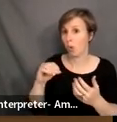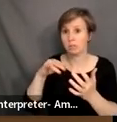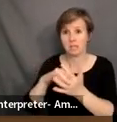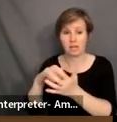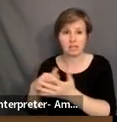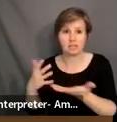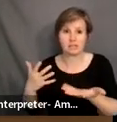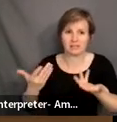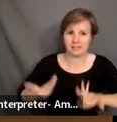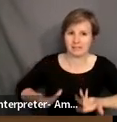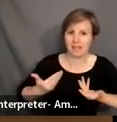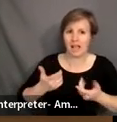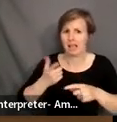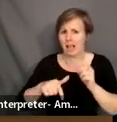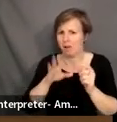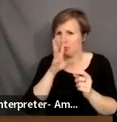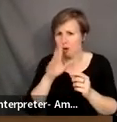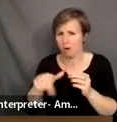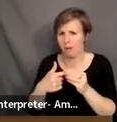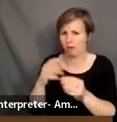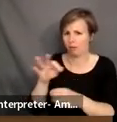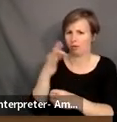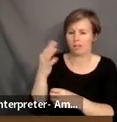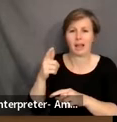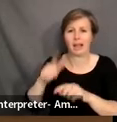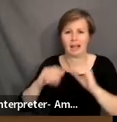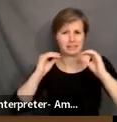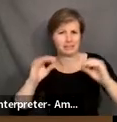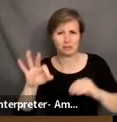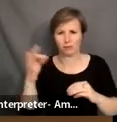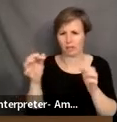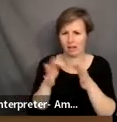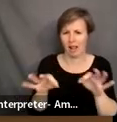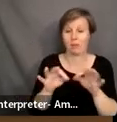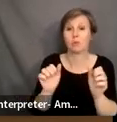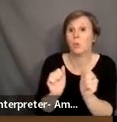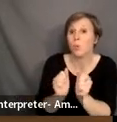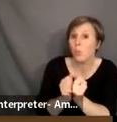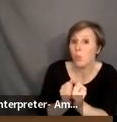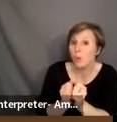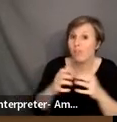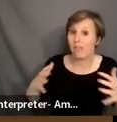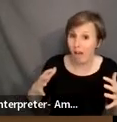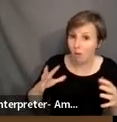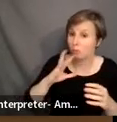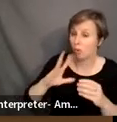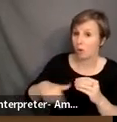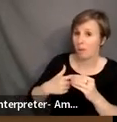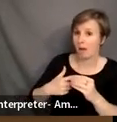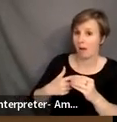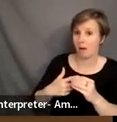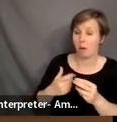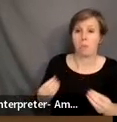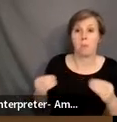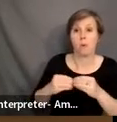about French, I cannot teach the French language without talking about the fact that there are more